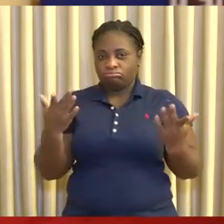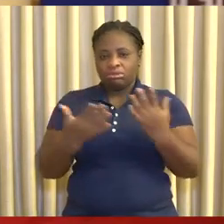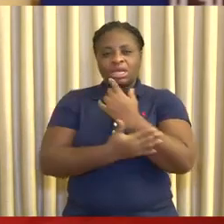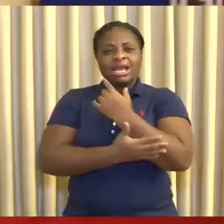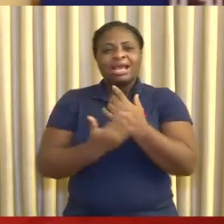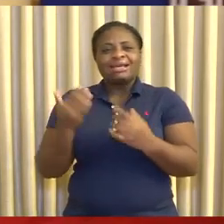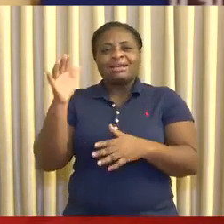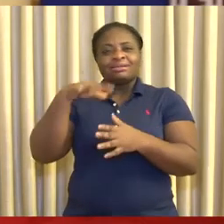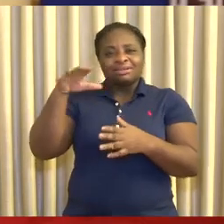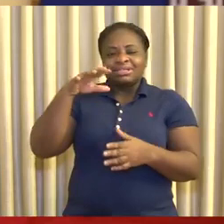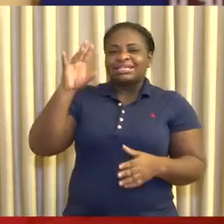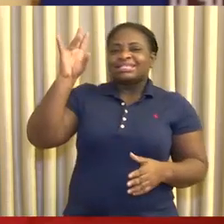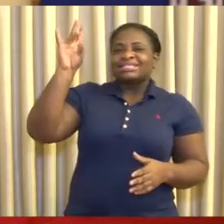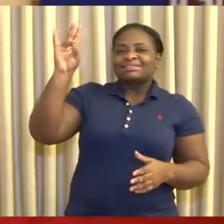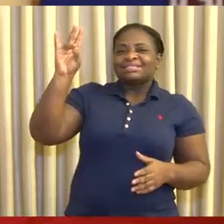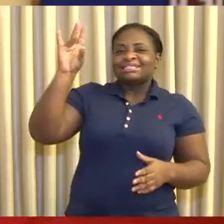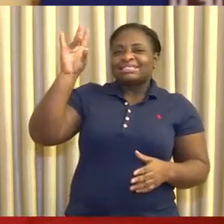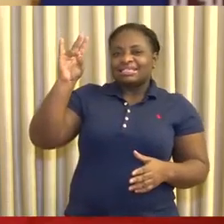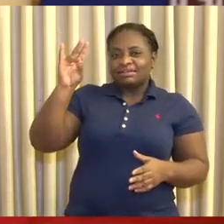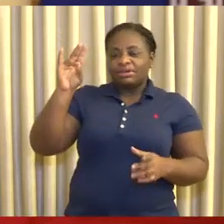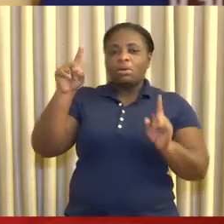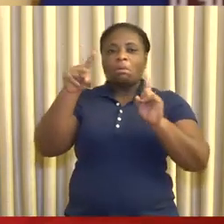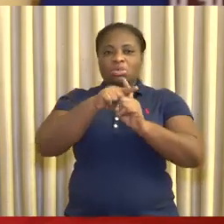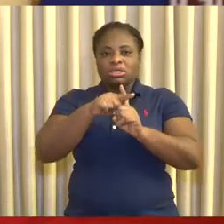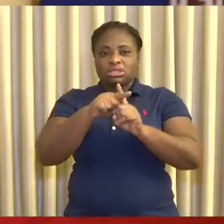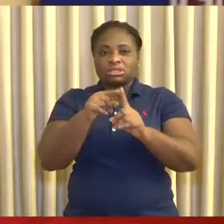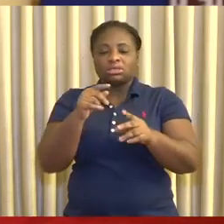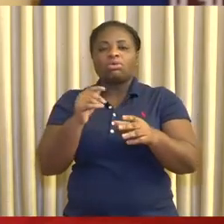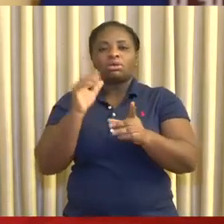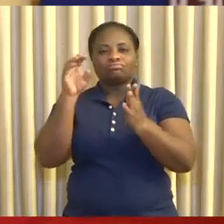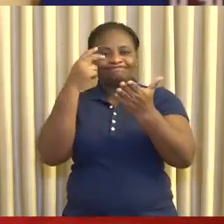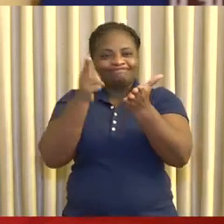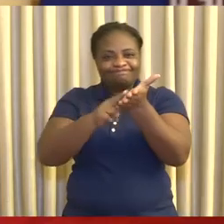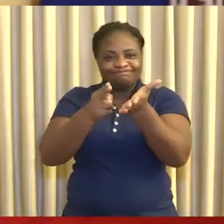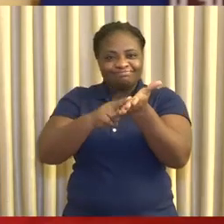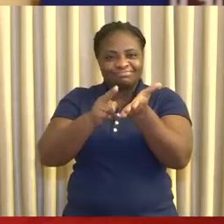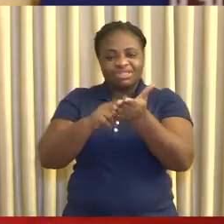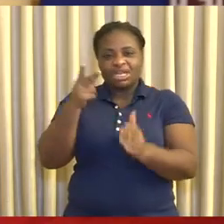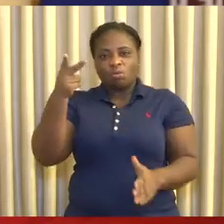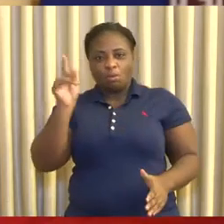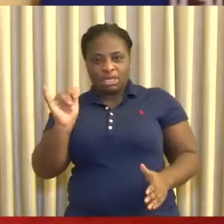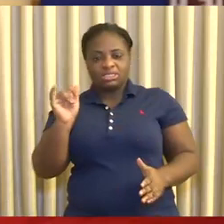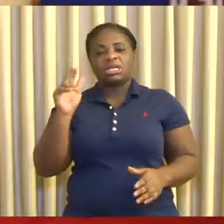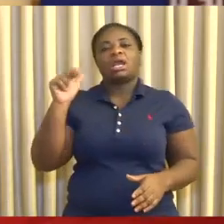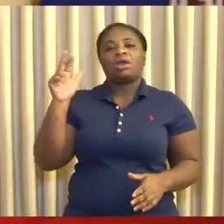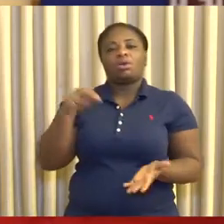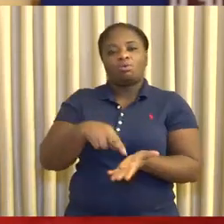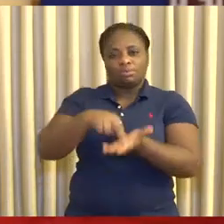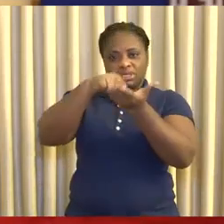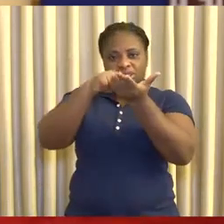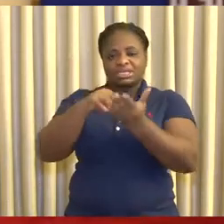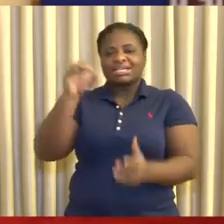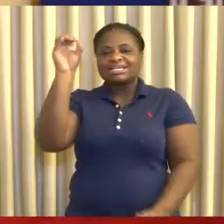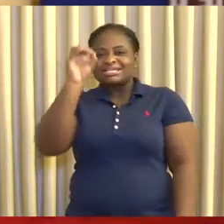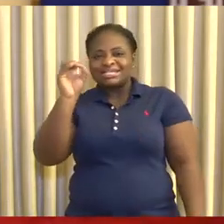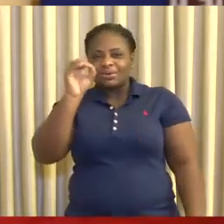77 positive cases were recorded in Accra and Kumasi, representing 0